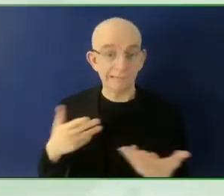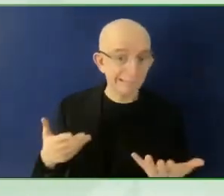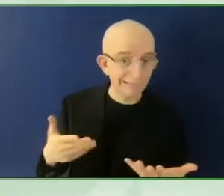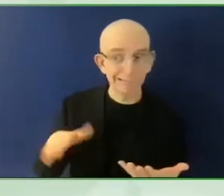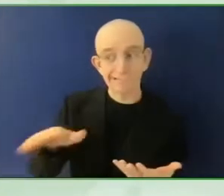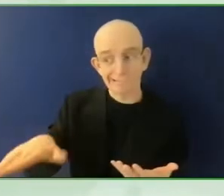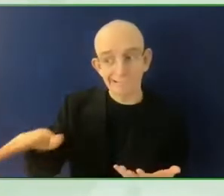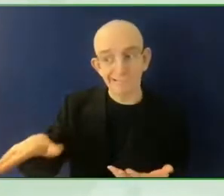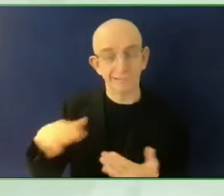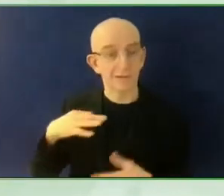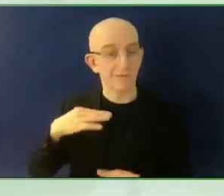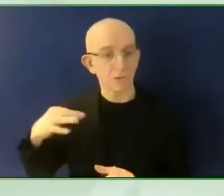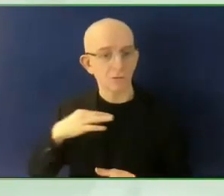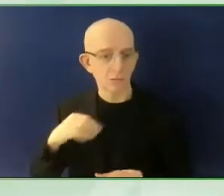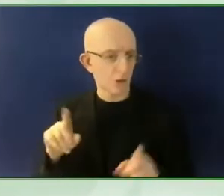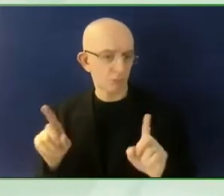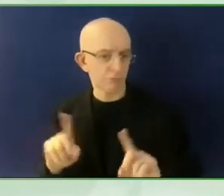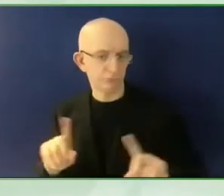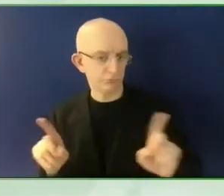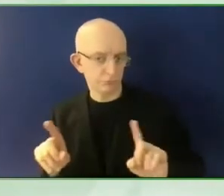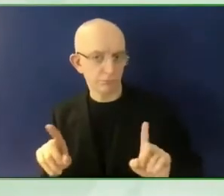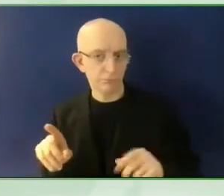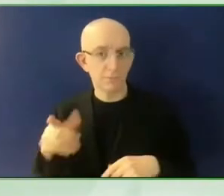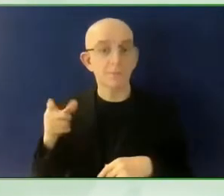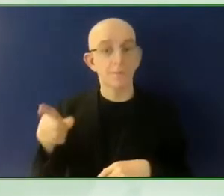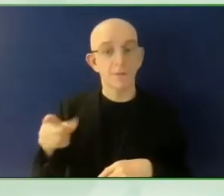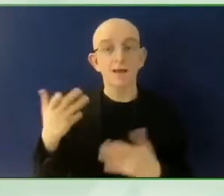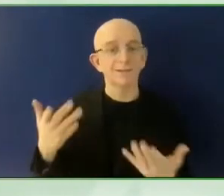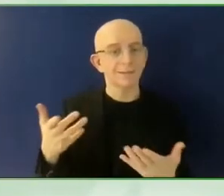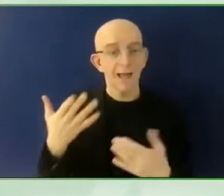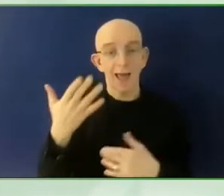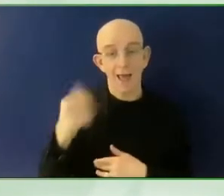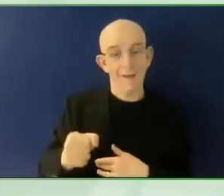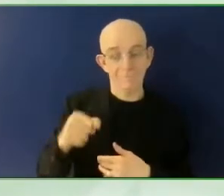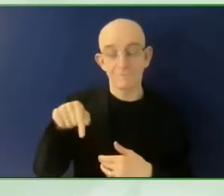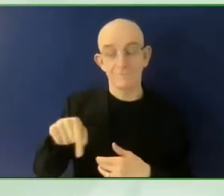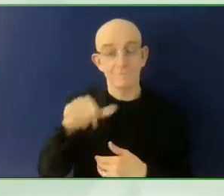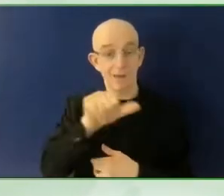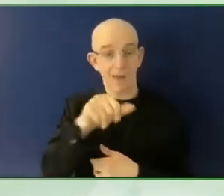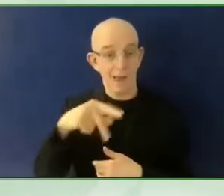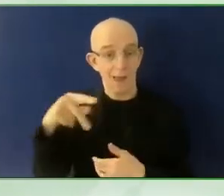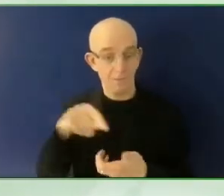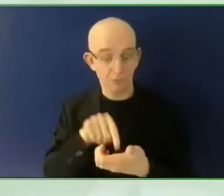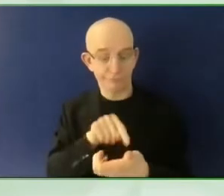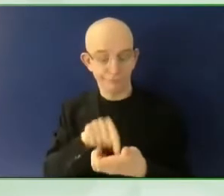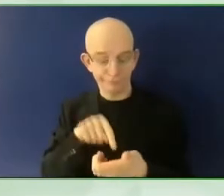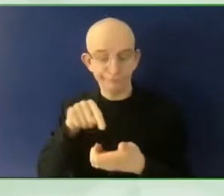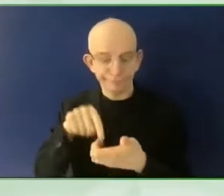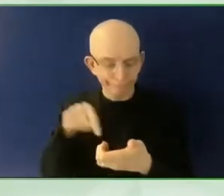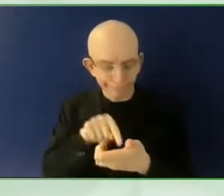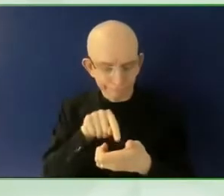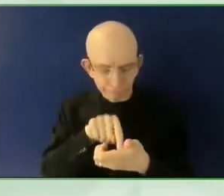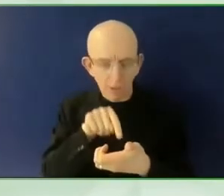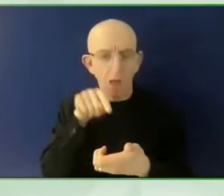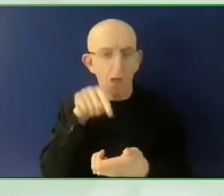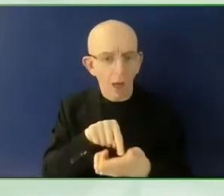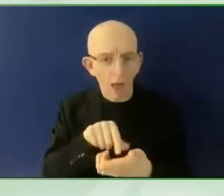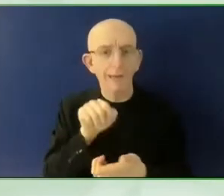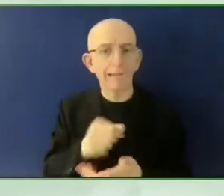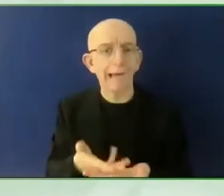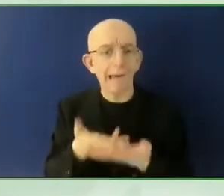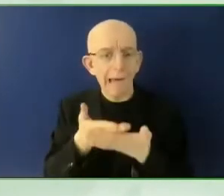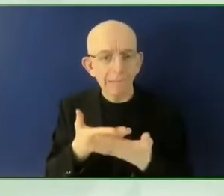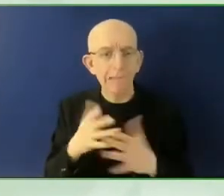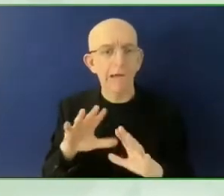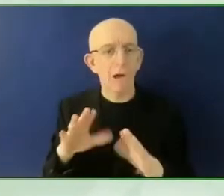you can find partner companies and reach a subject matter expert. So if